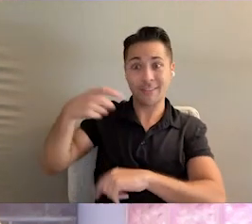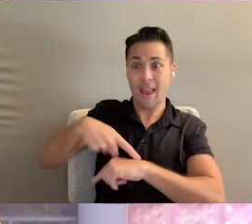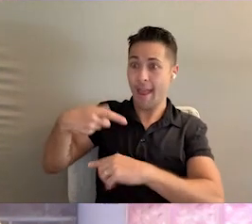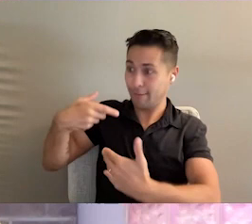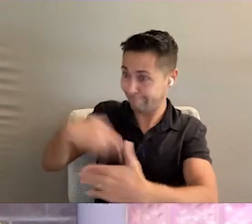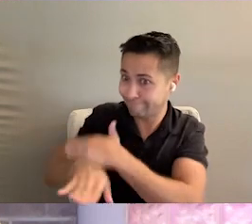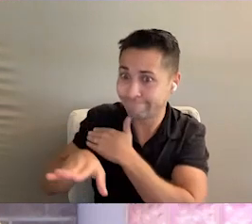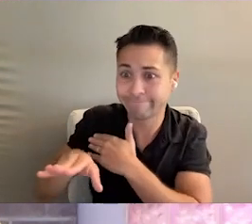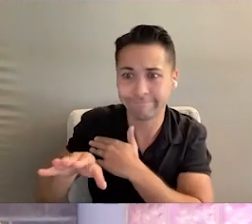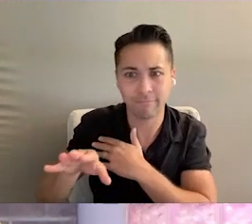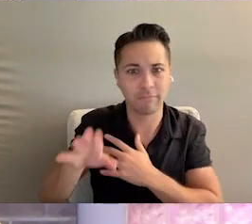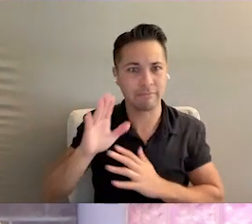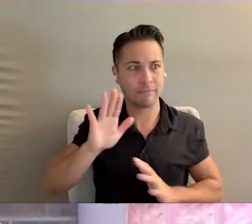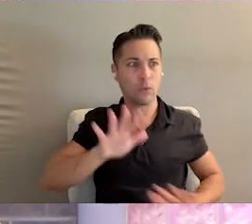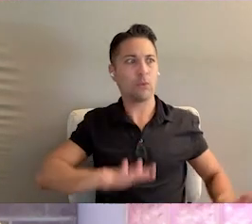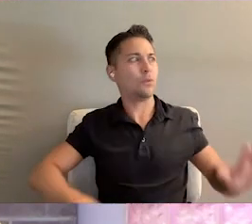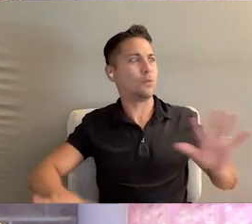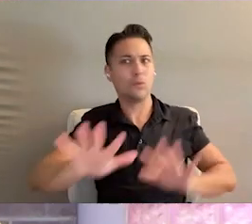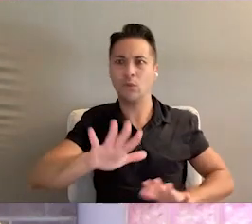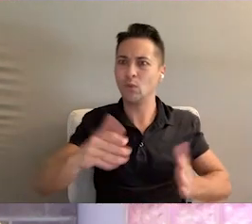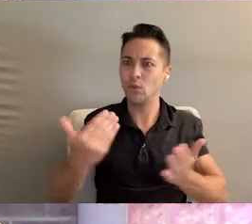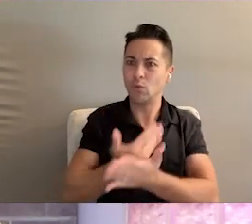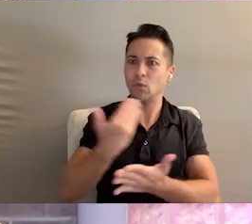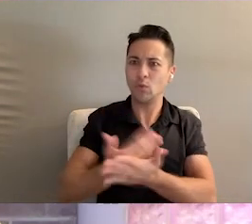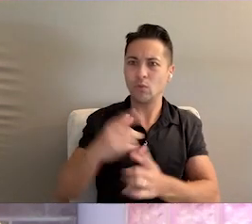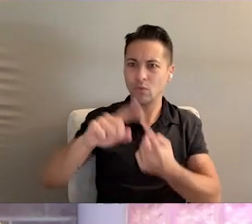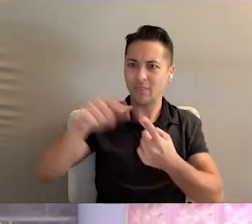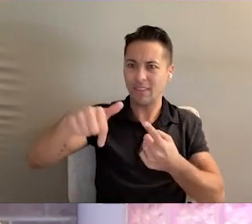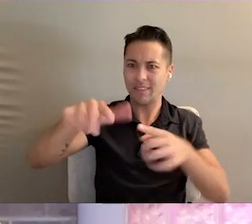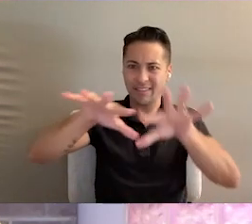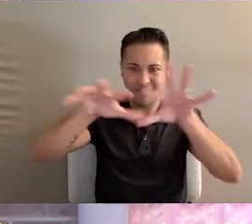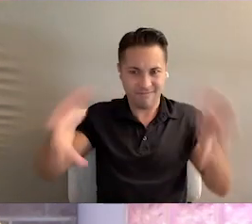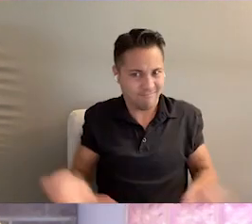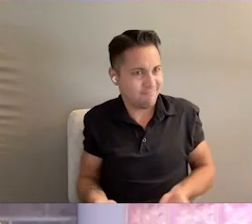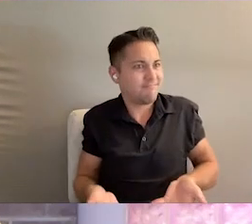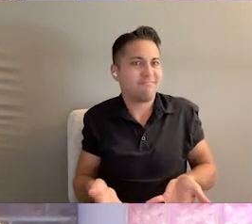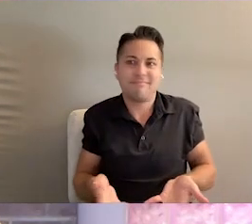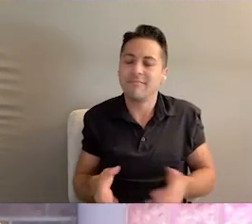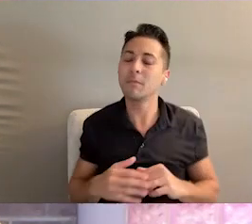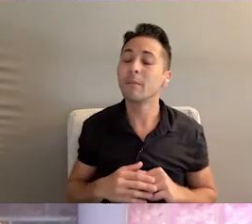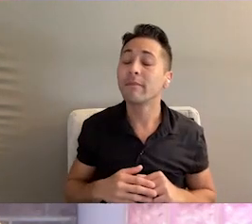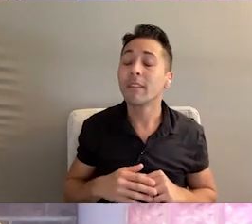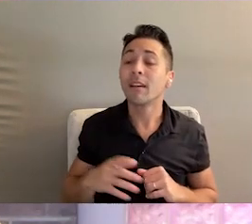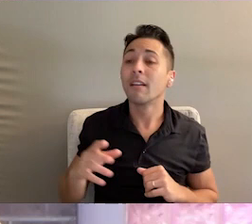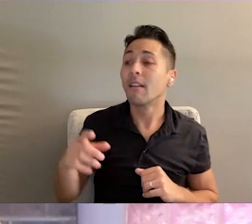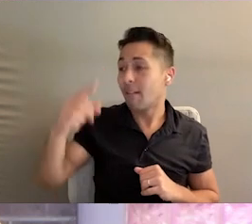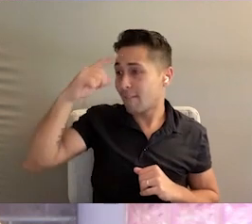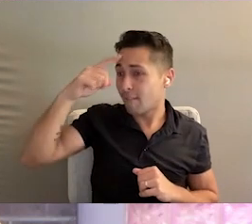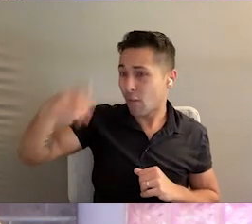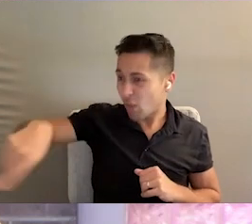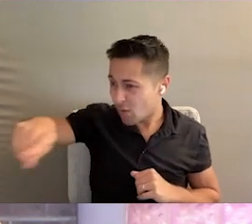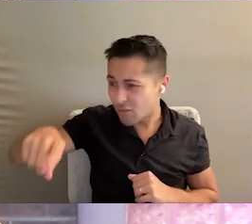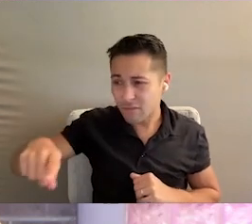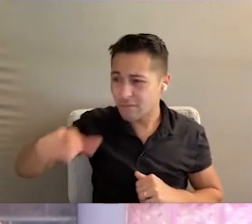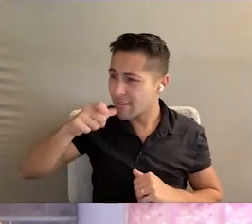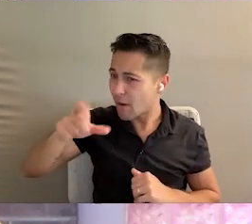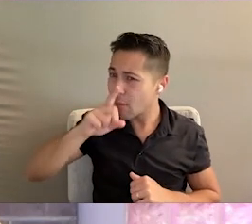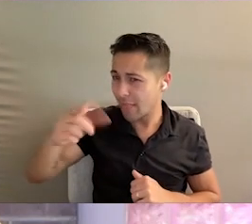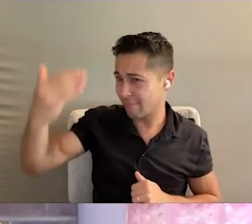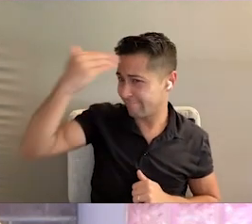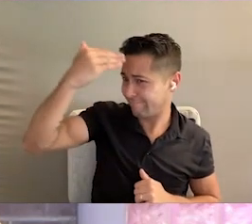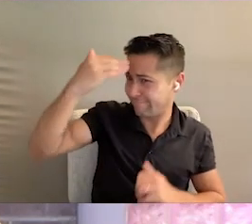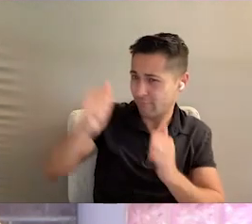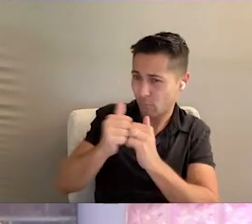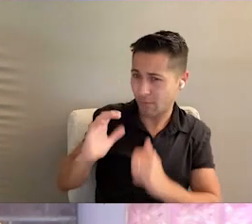time, and you're new to the system of care. To provide a little bit of a brief overview, for those that are less familiar with our